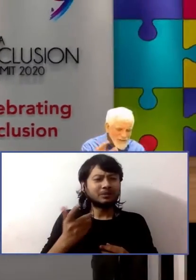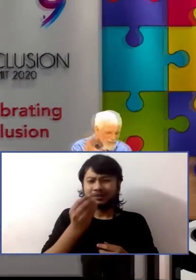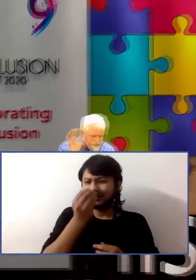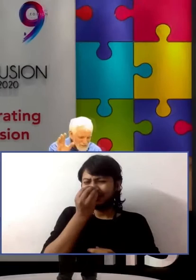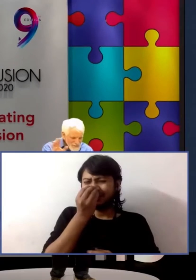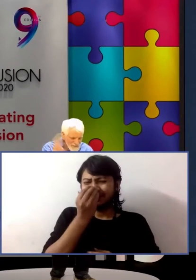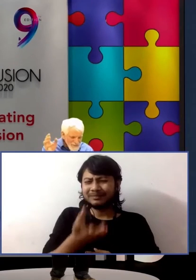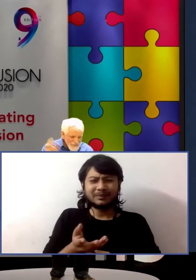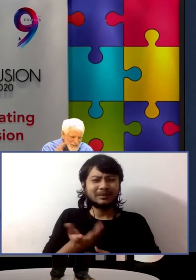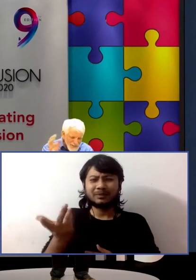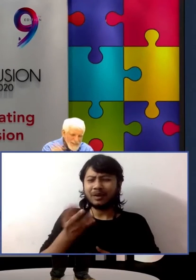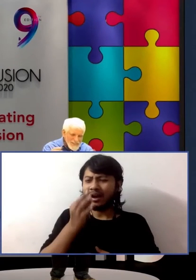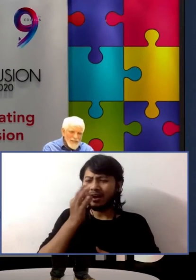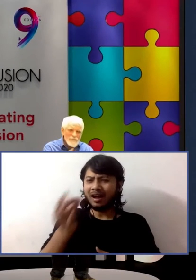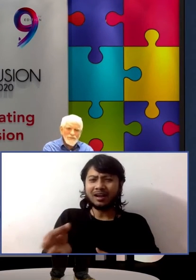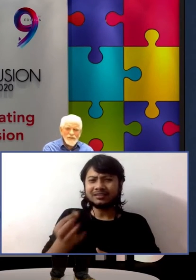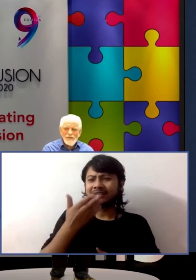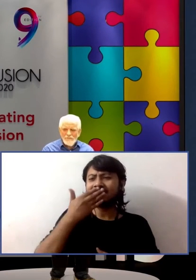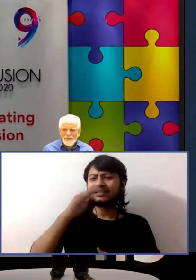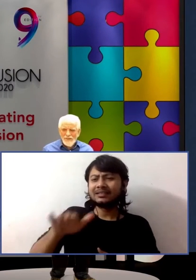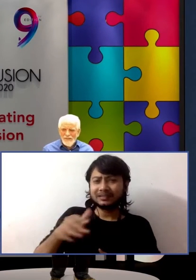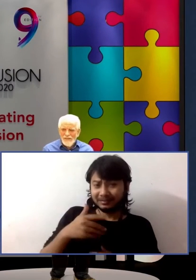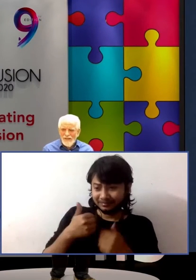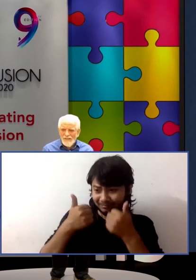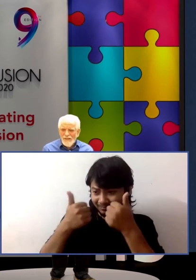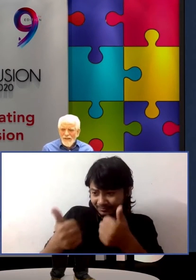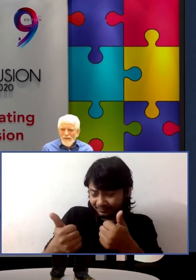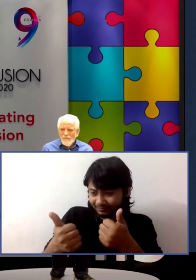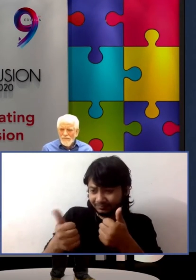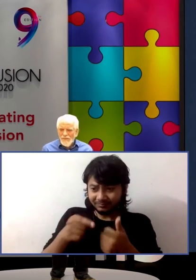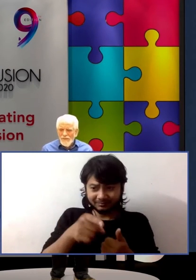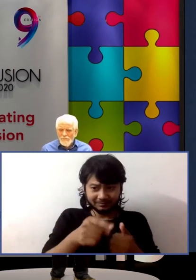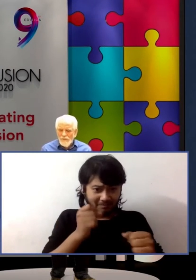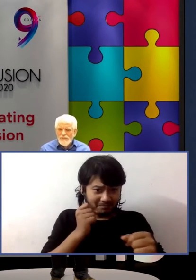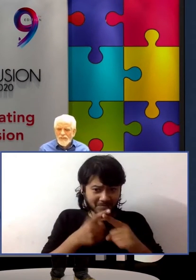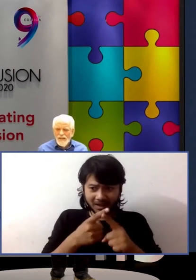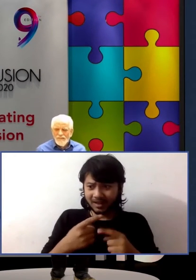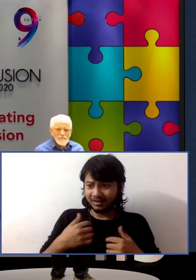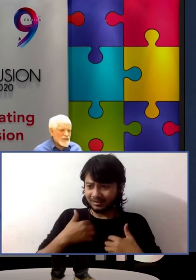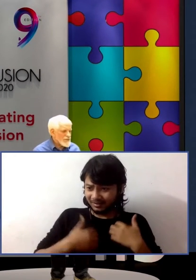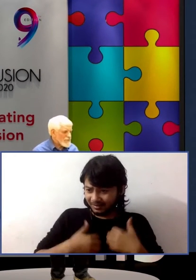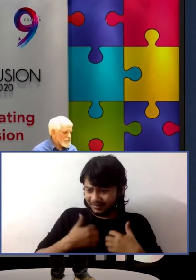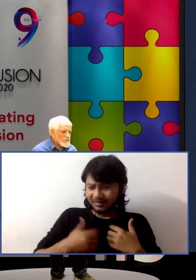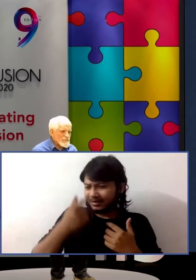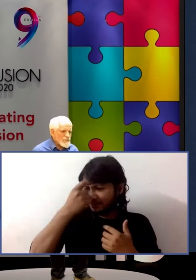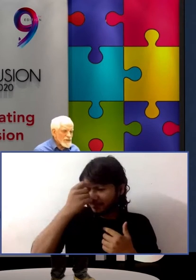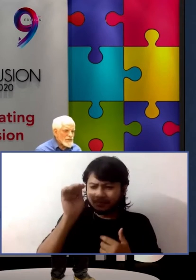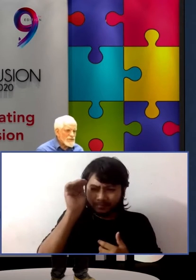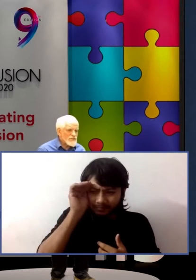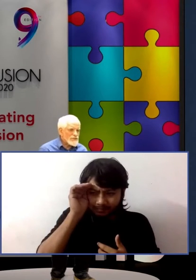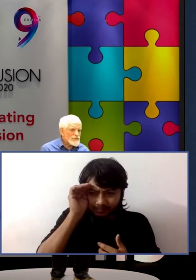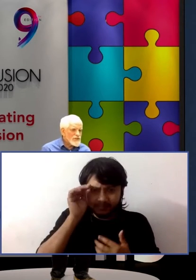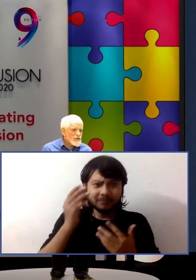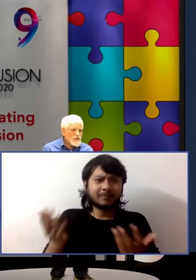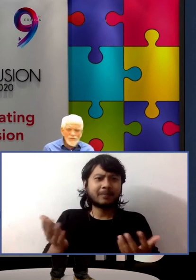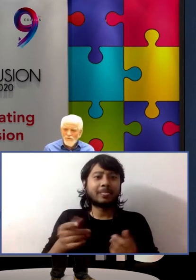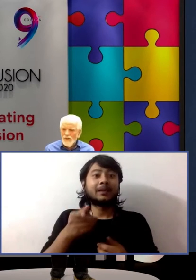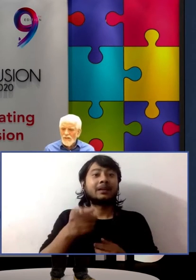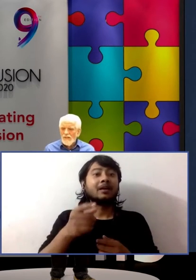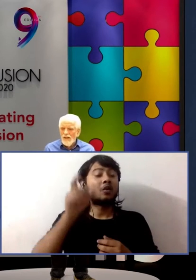example of what I'm talking about. The Bernstein cognitive method uses